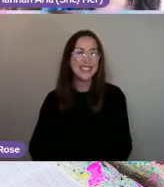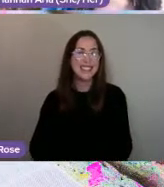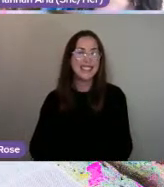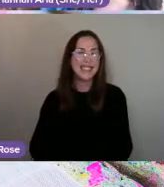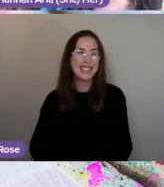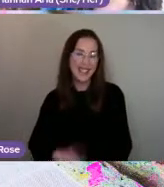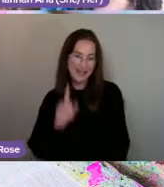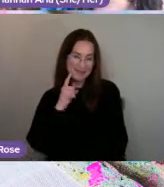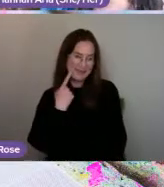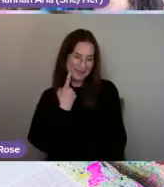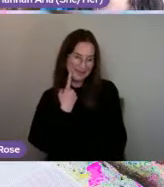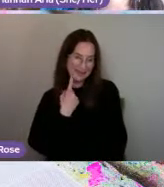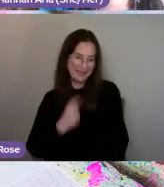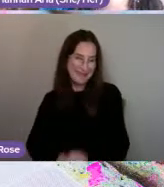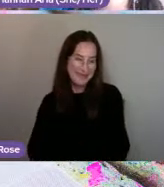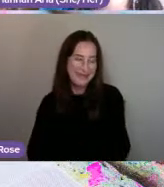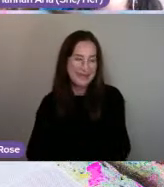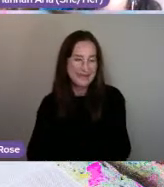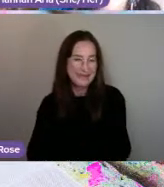gone very loud in my room.